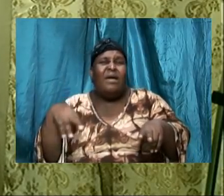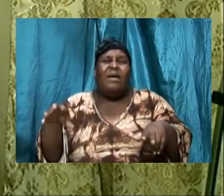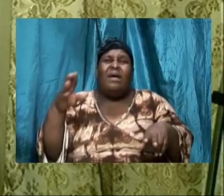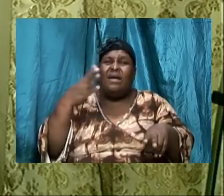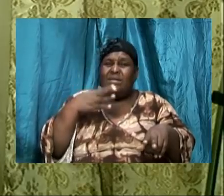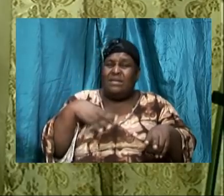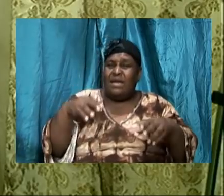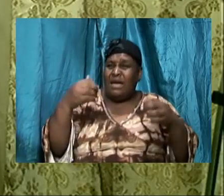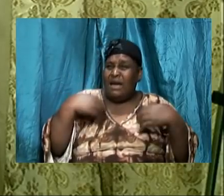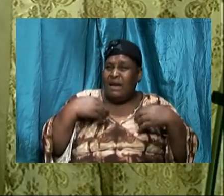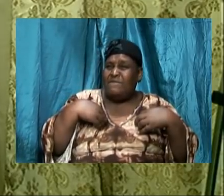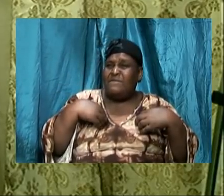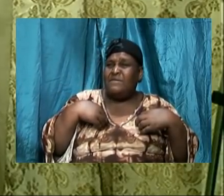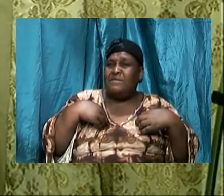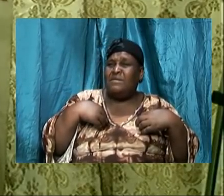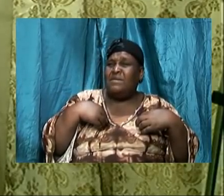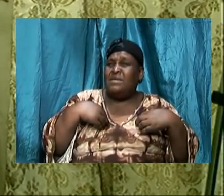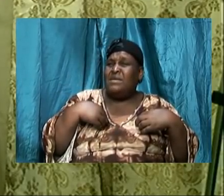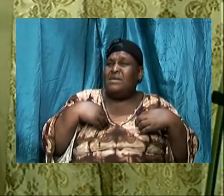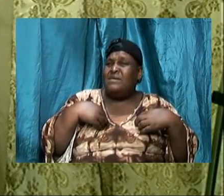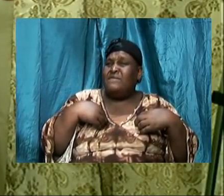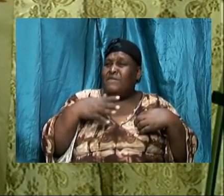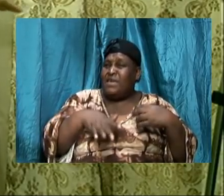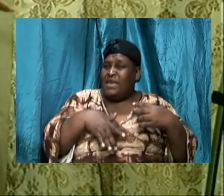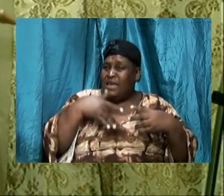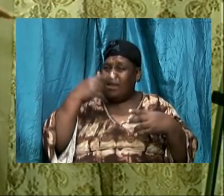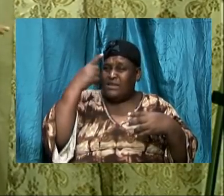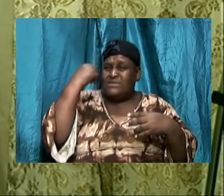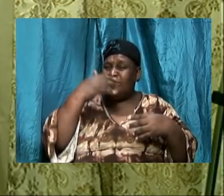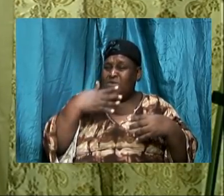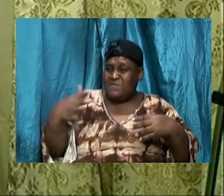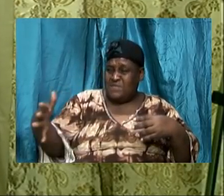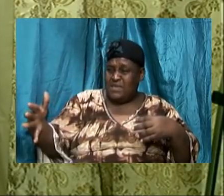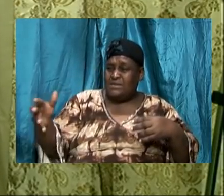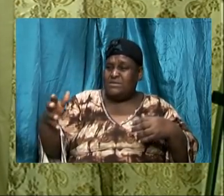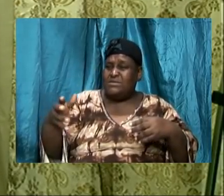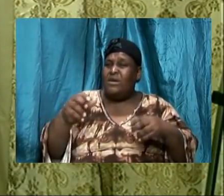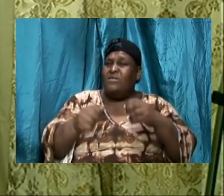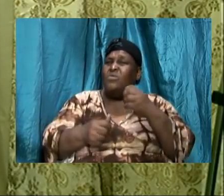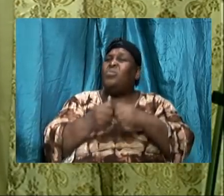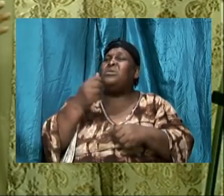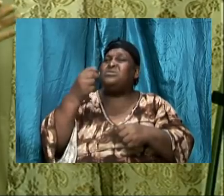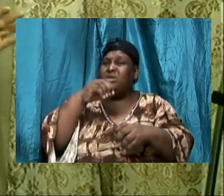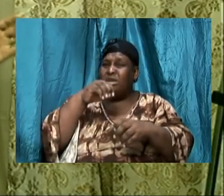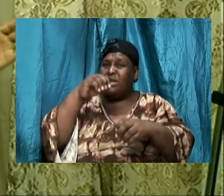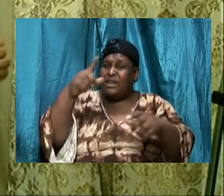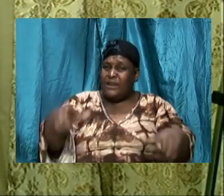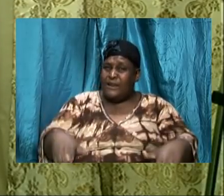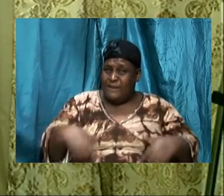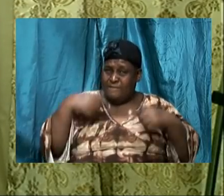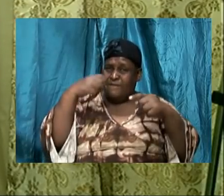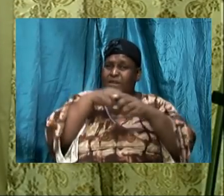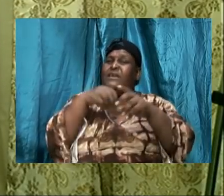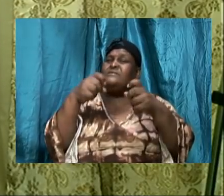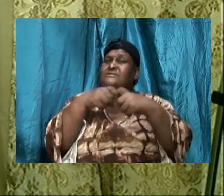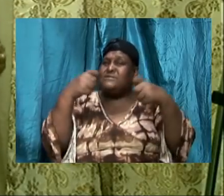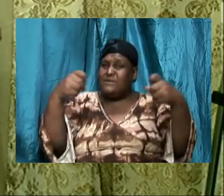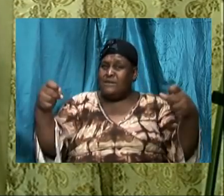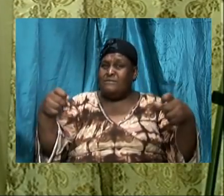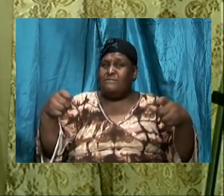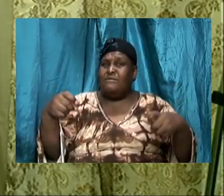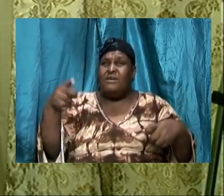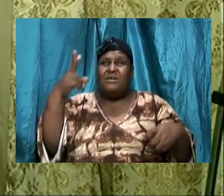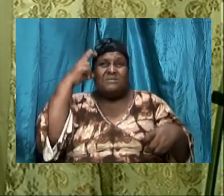things that they used to have the appetite for when they were in the world and they don't know why Satan is so strong and Satan